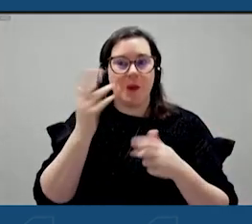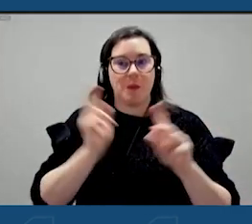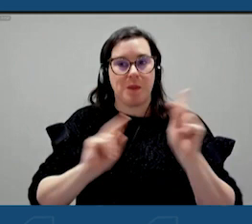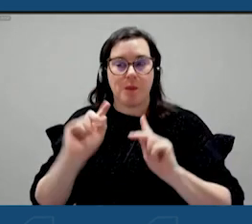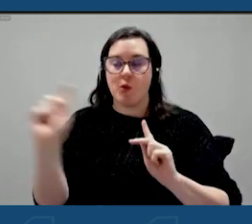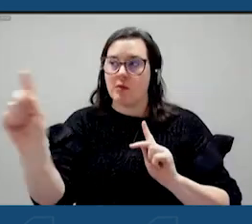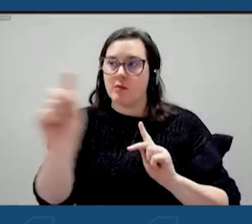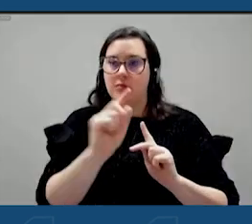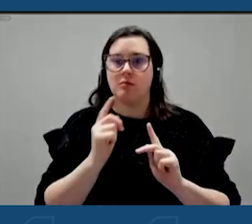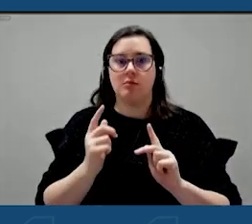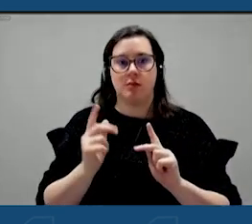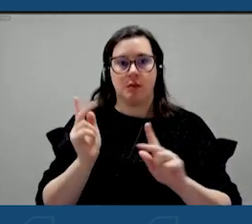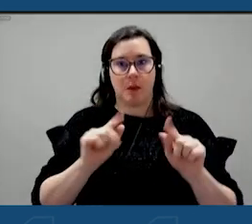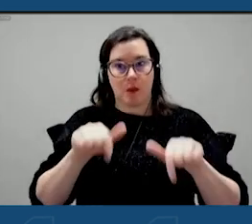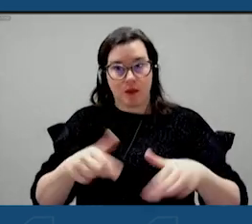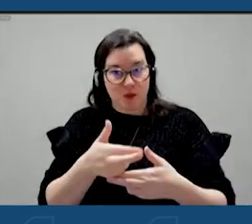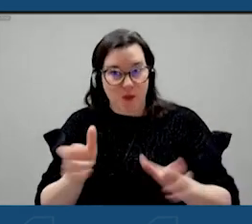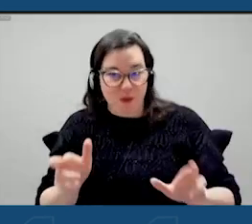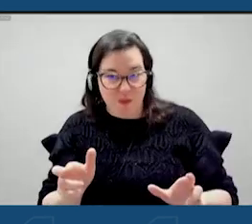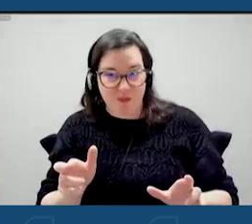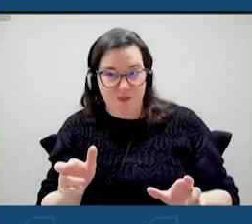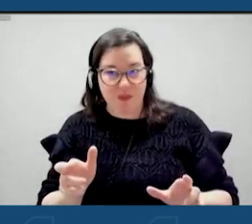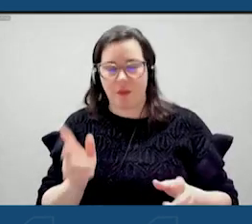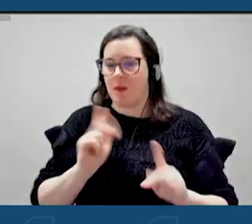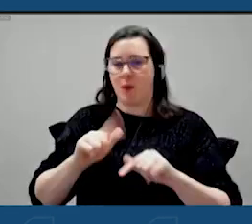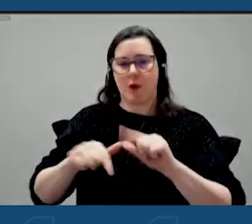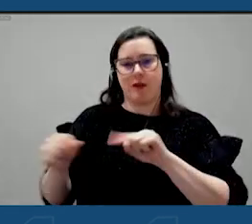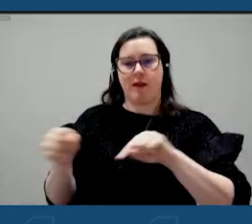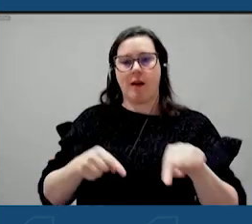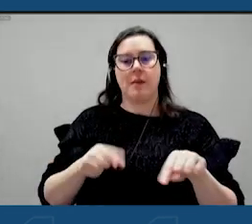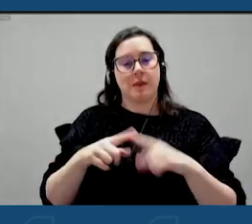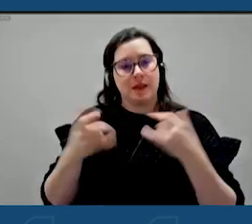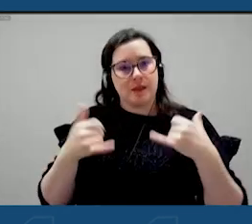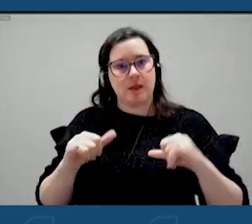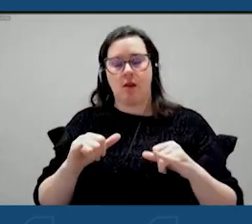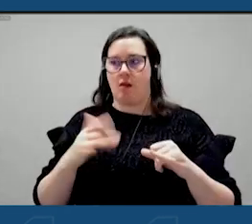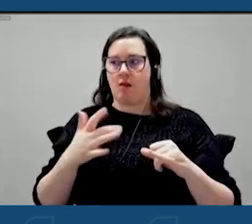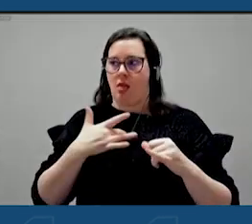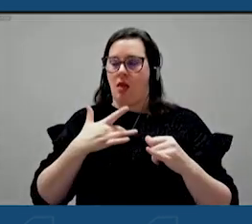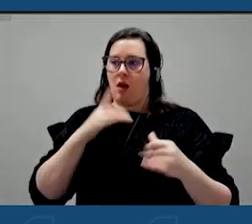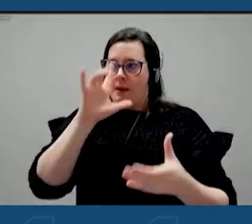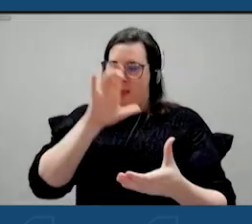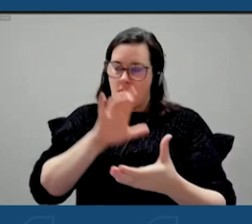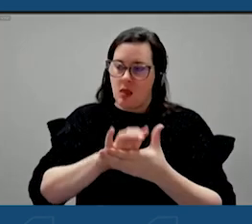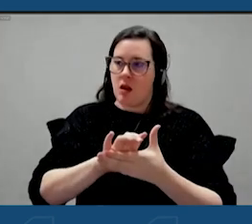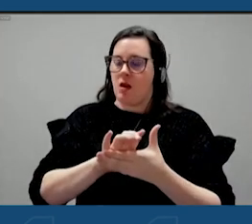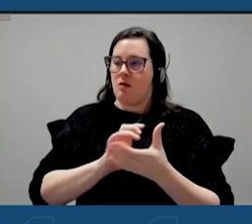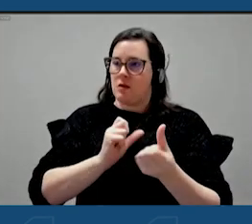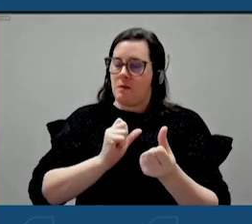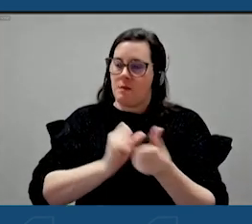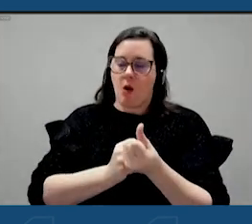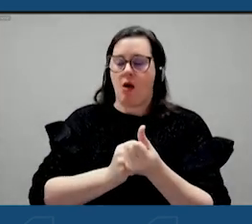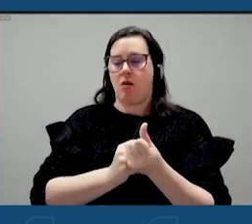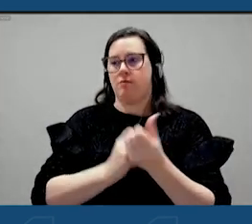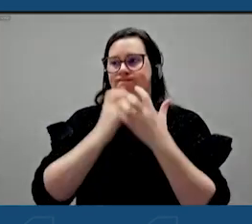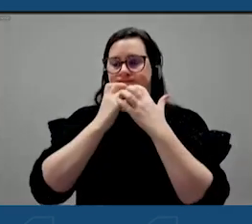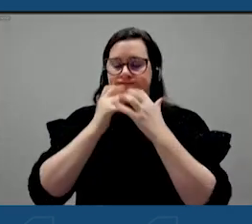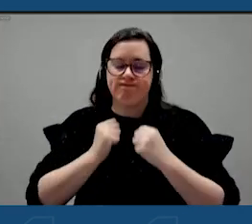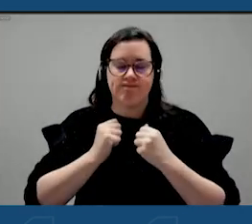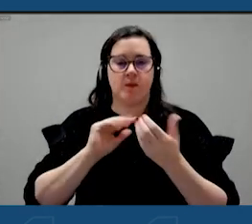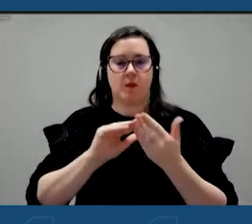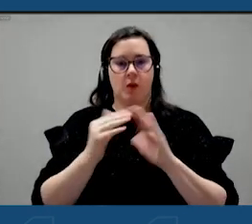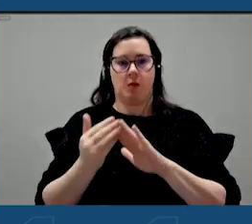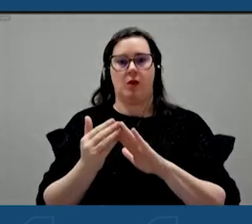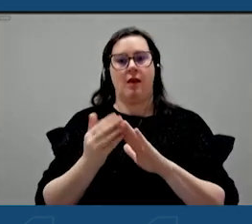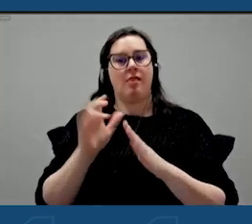there, people in this room and the ones who couldn't make it here today, who believe in their communities so deeply, who love them with such passion that it brought you